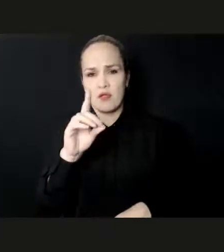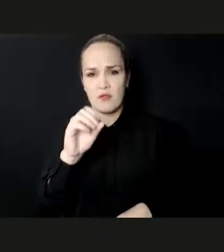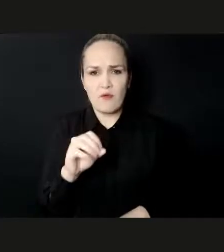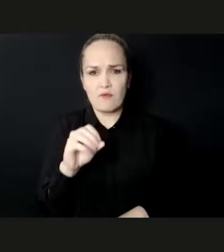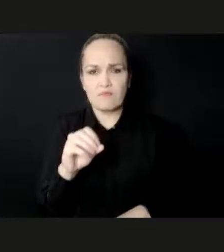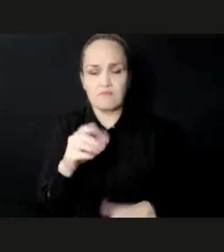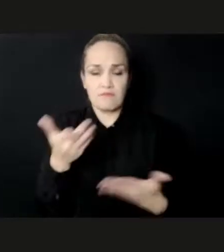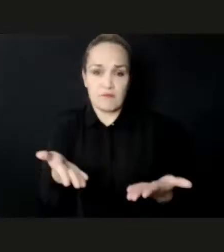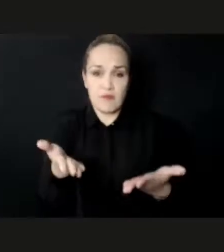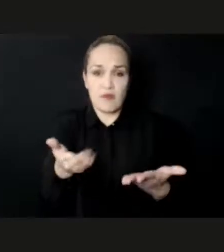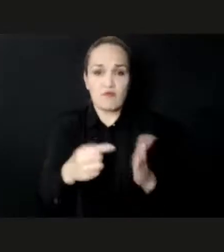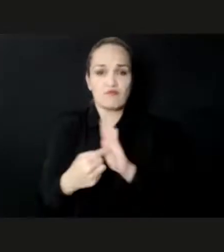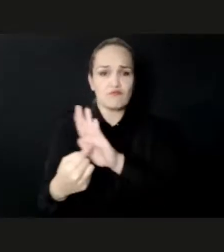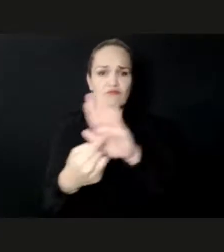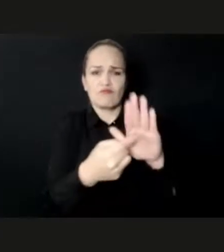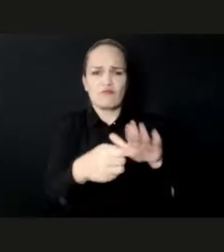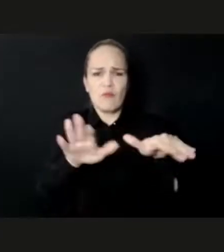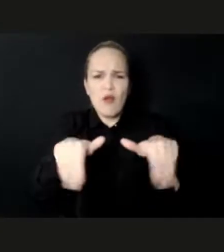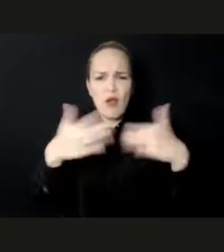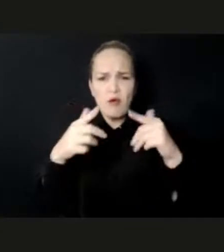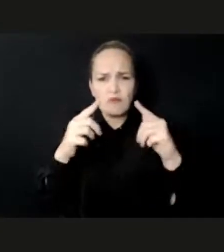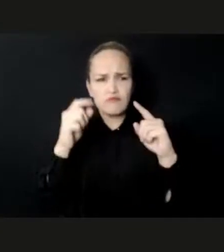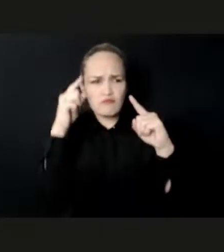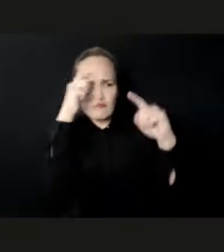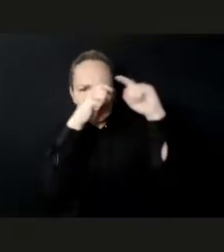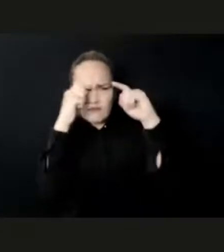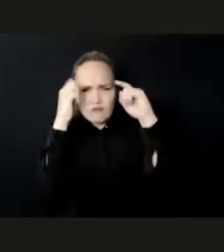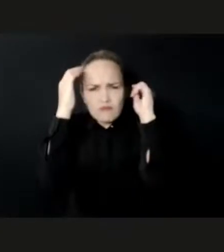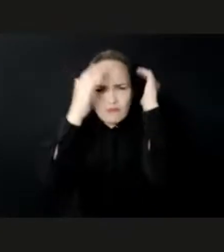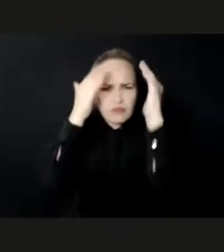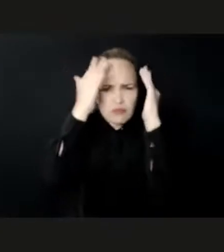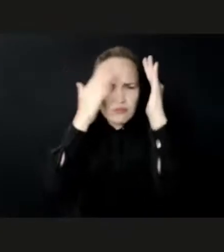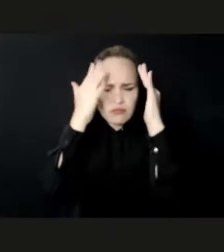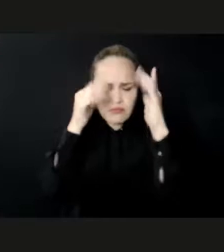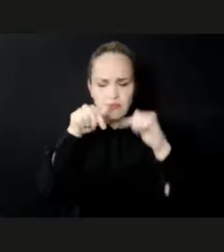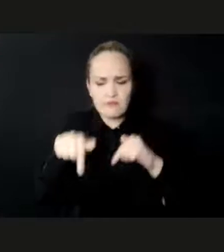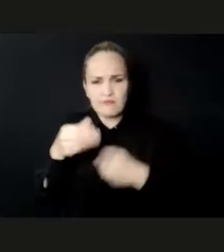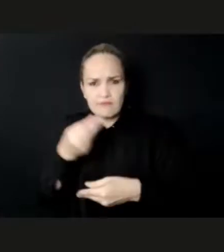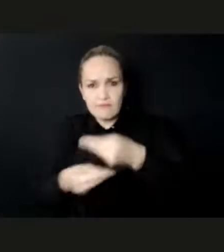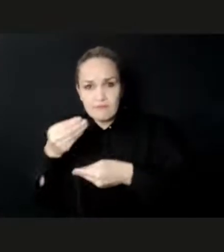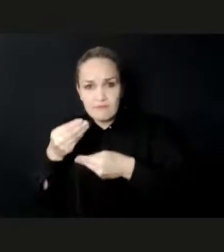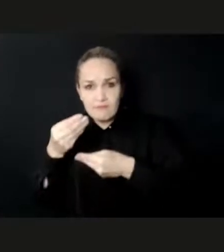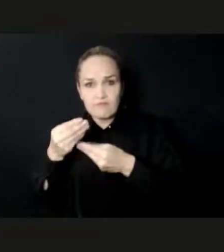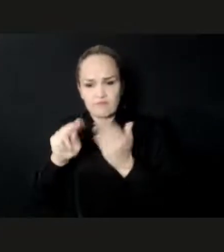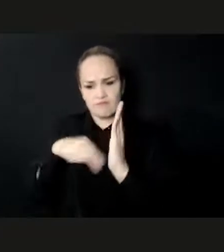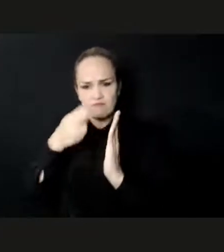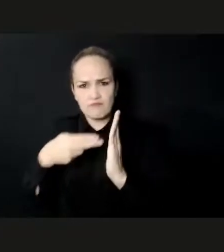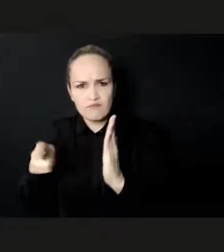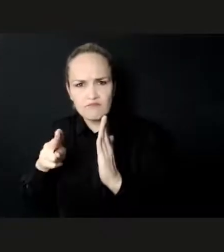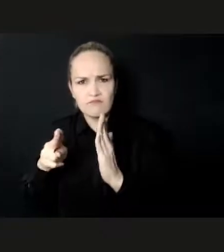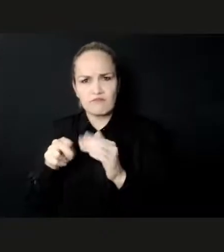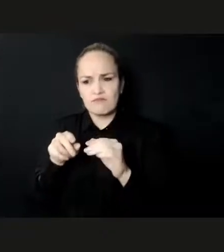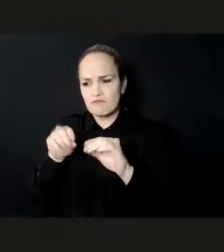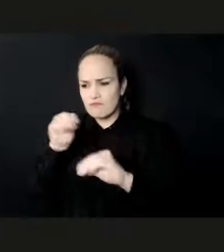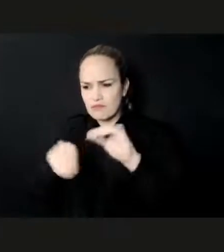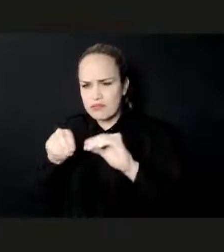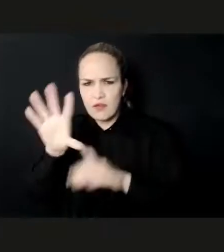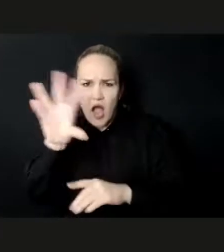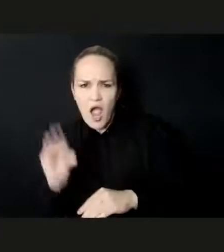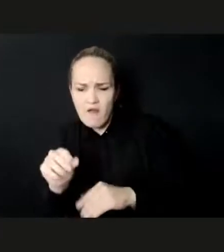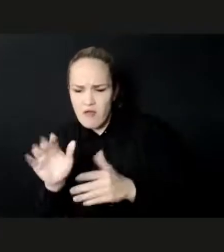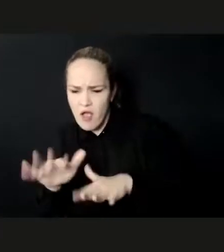for a Sustainable Recovery in Africa, organized in association with UNCTAD, Madam Shiritorio already